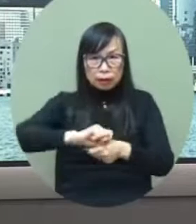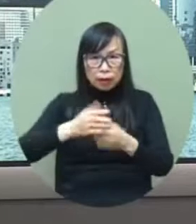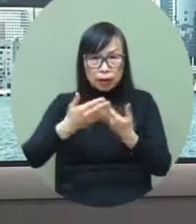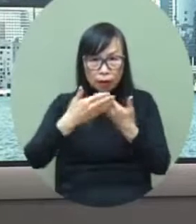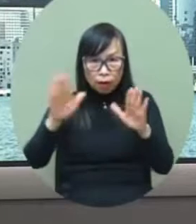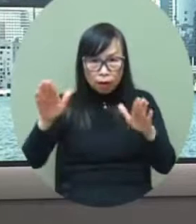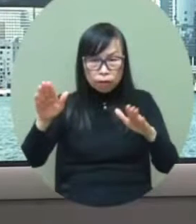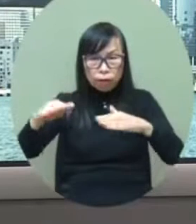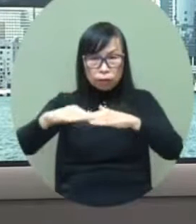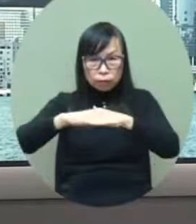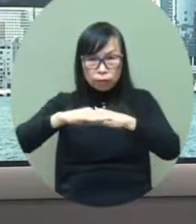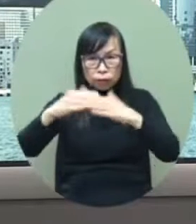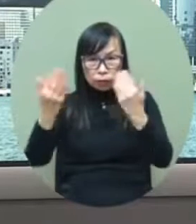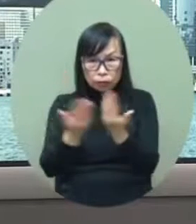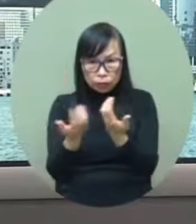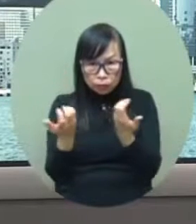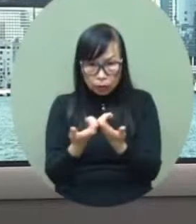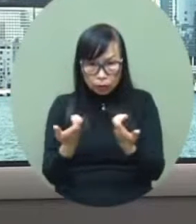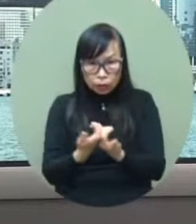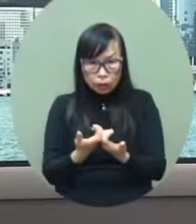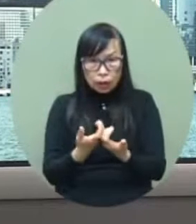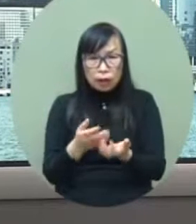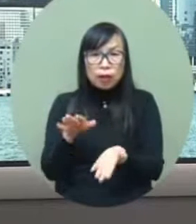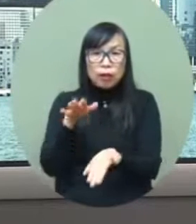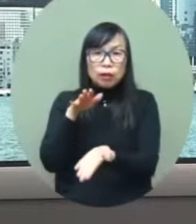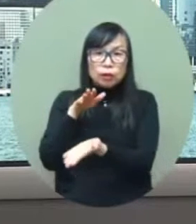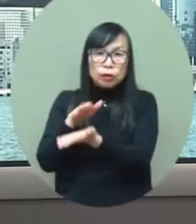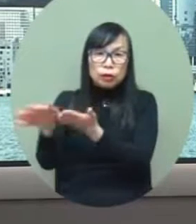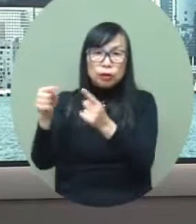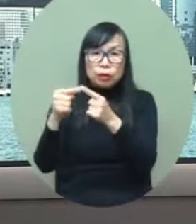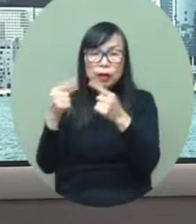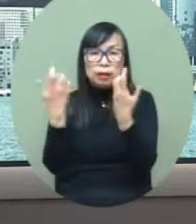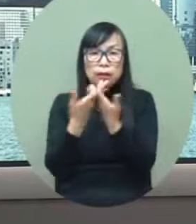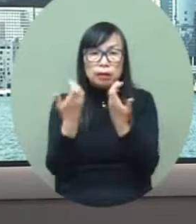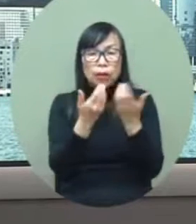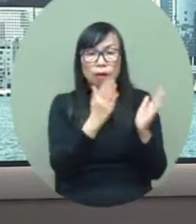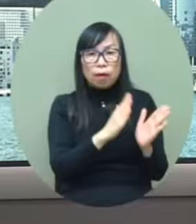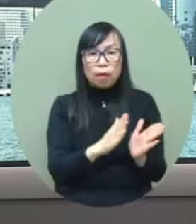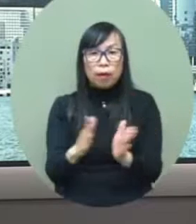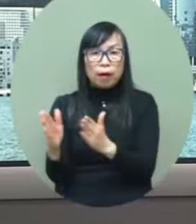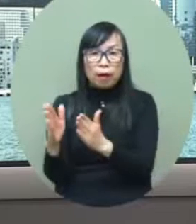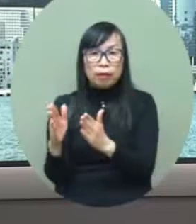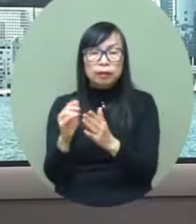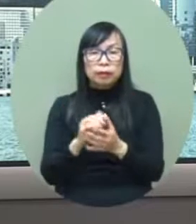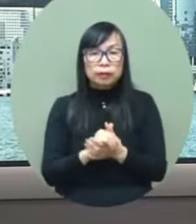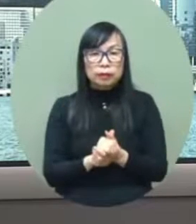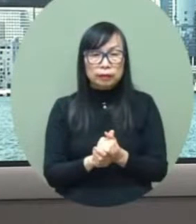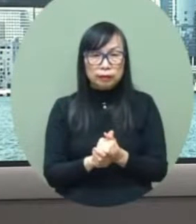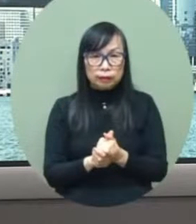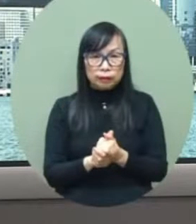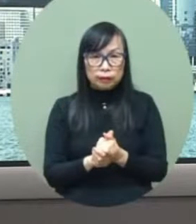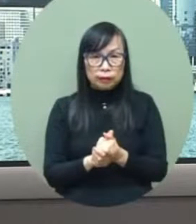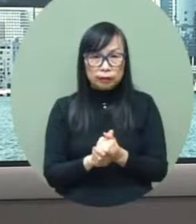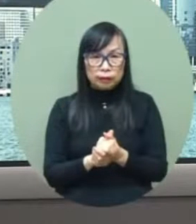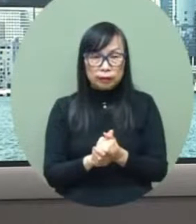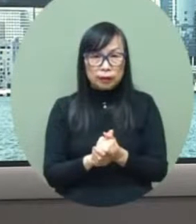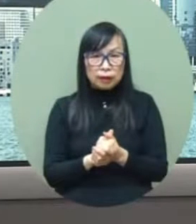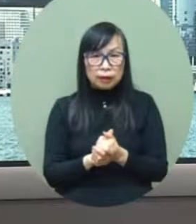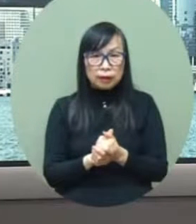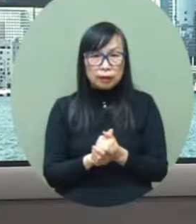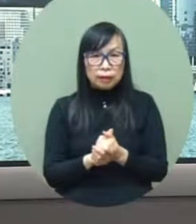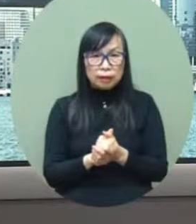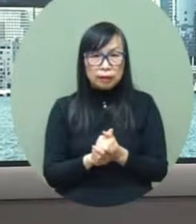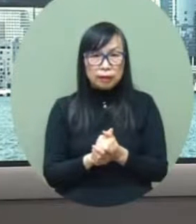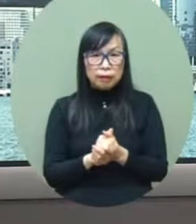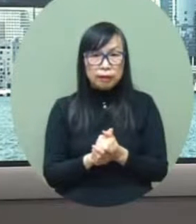removing the pcr test requirements increasing or removing the quota arrangement and so